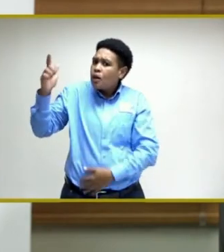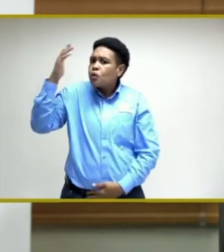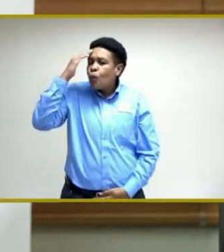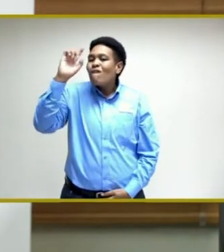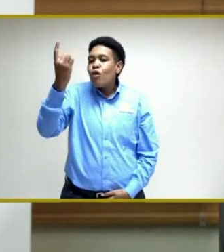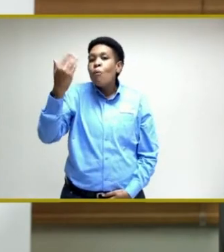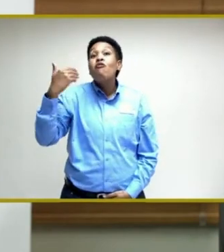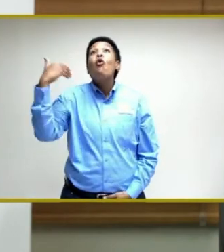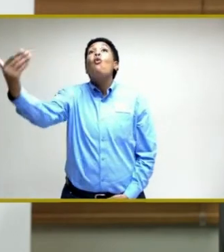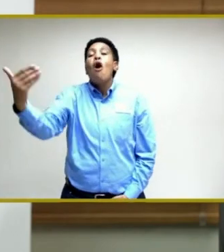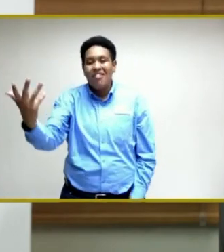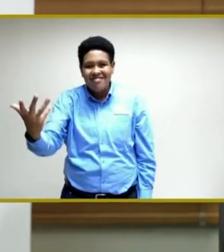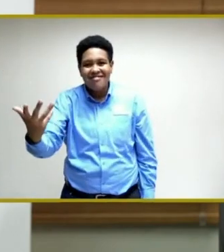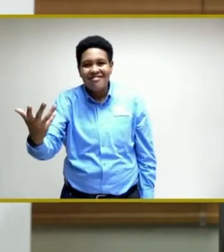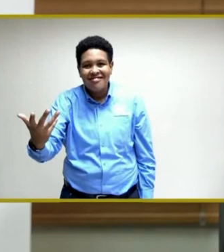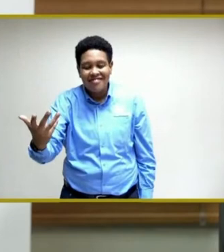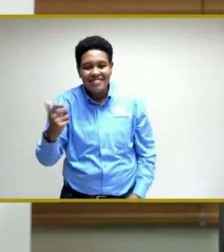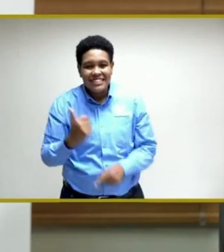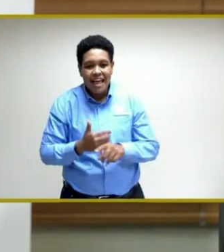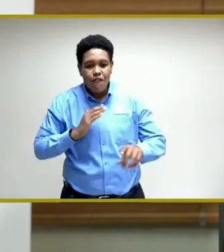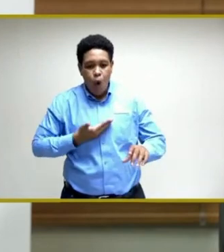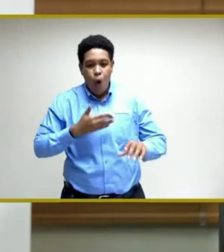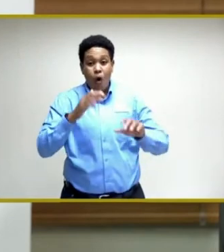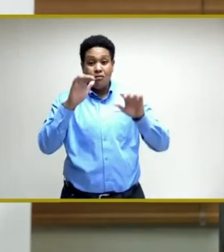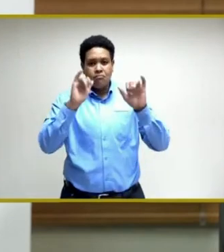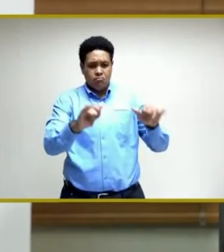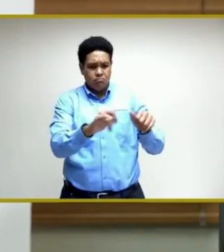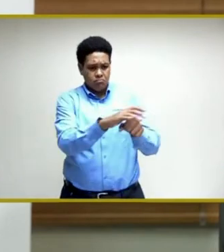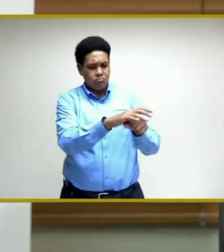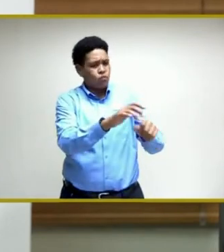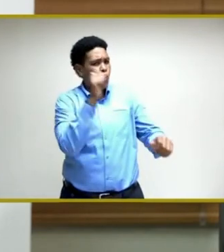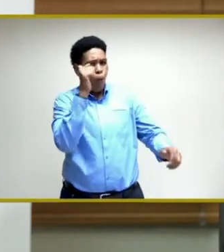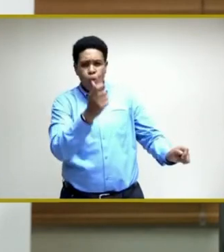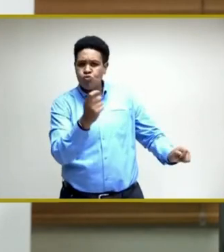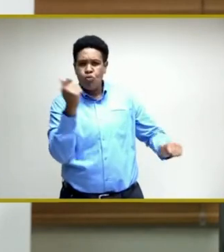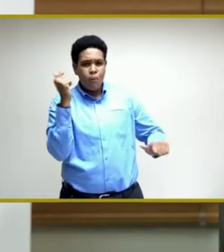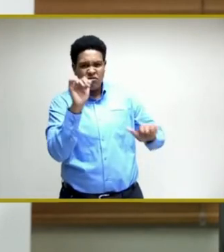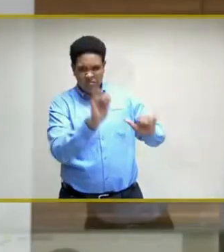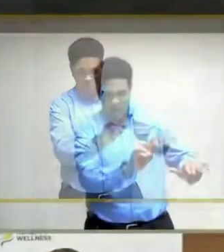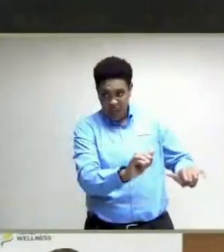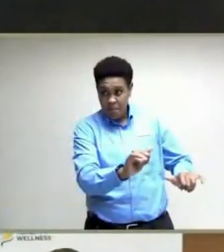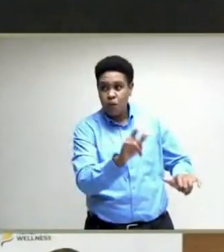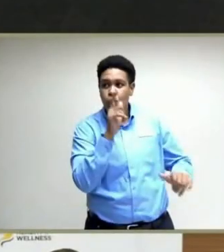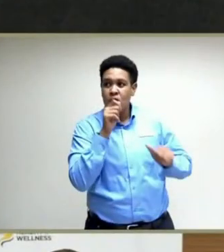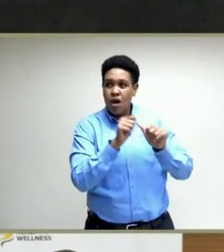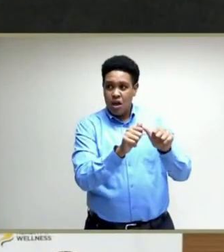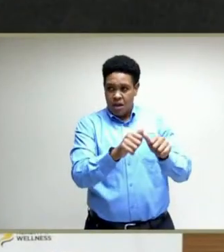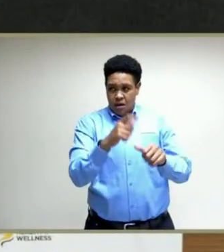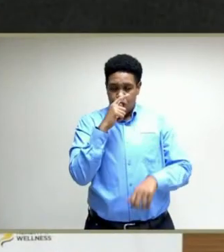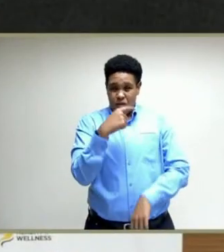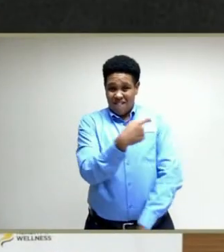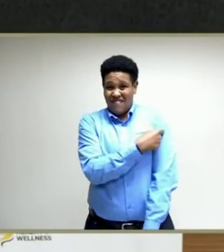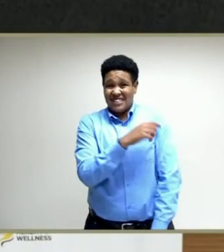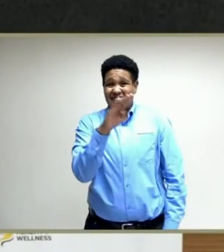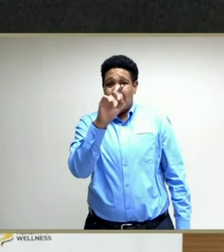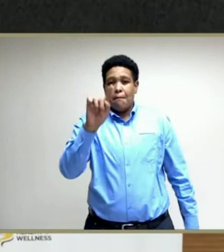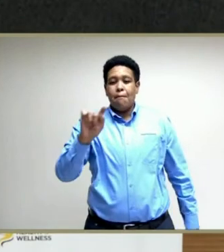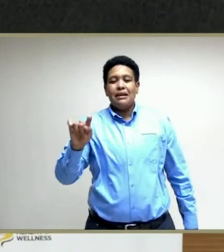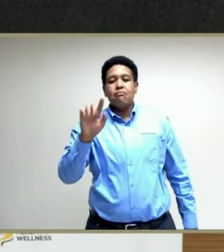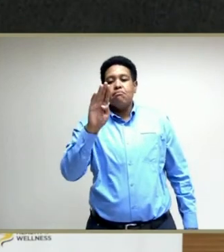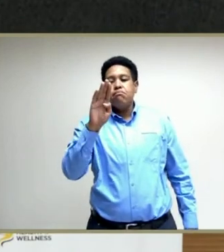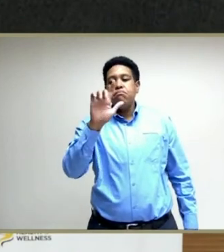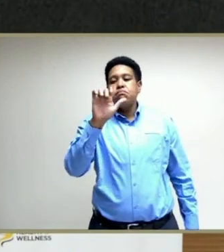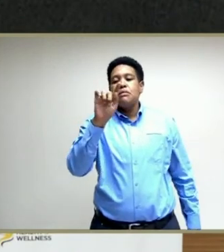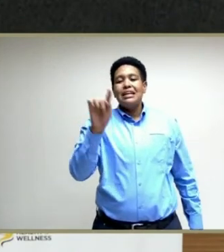fixed sites and our community activations, we will continue with our vaccination blitz. And we're all aware of the blitz that we have